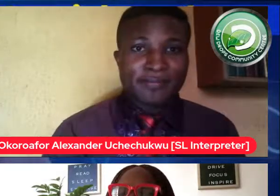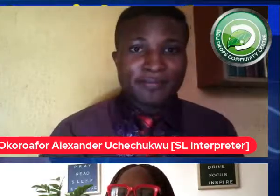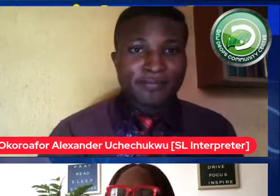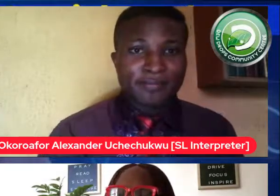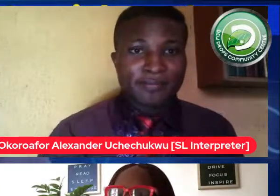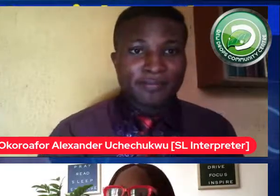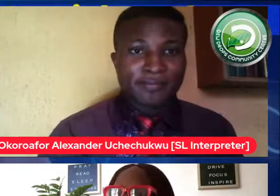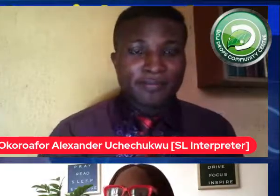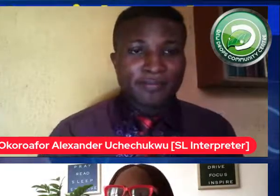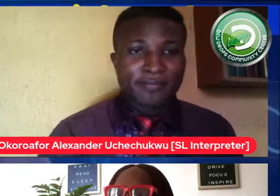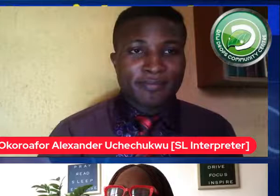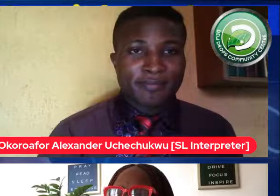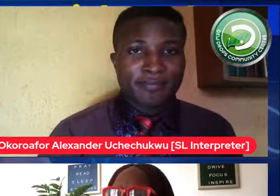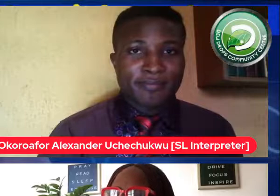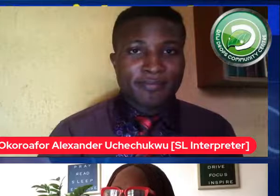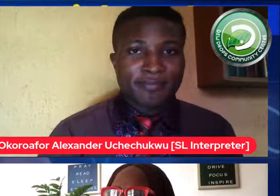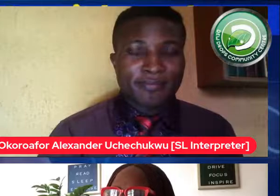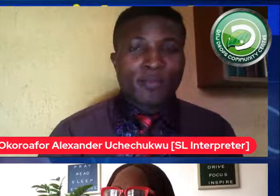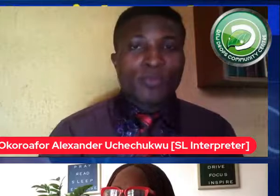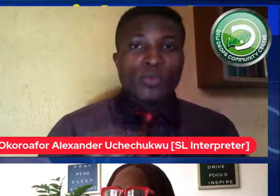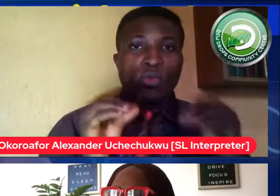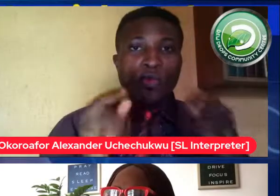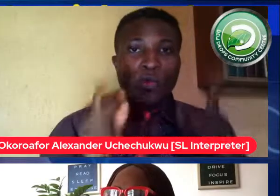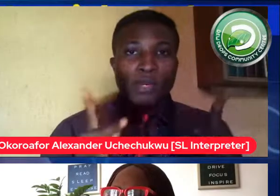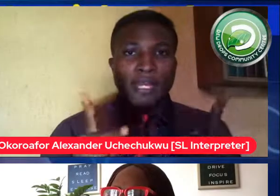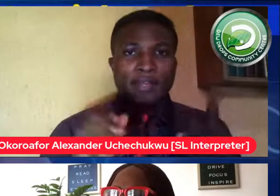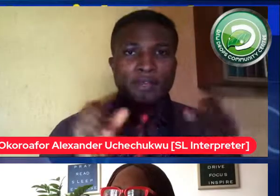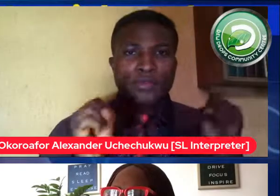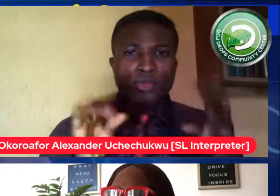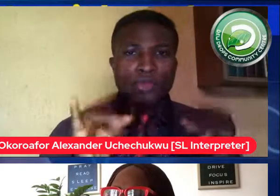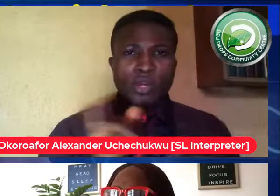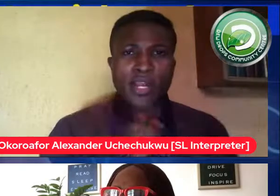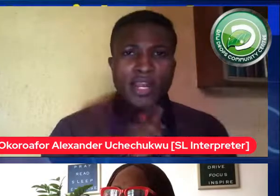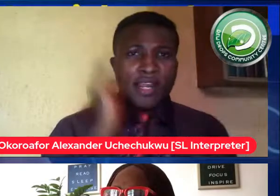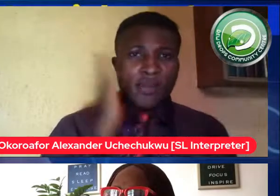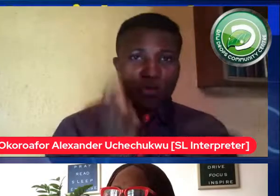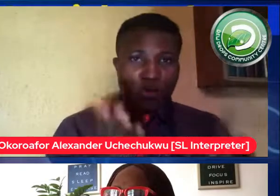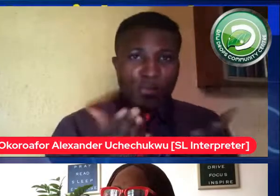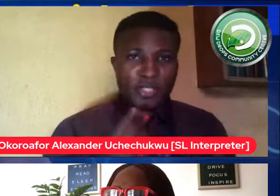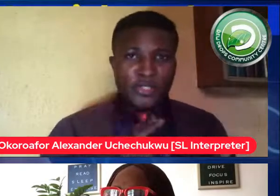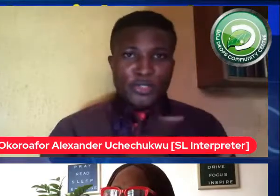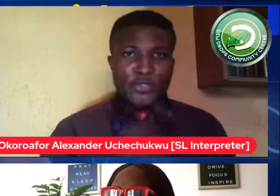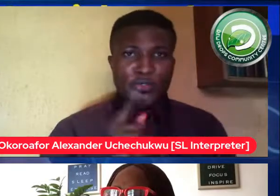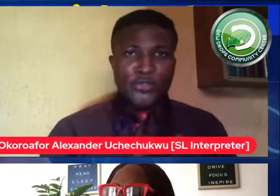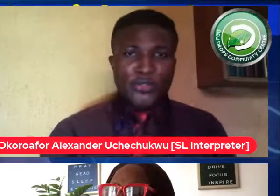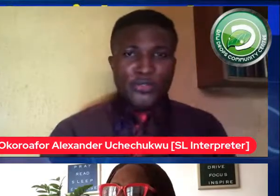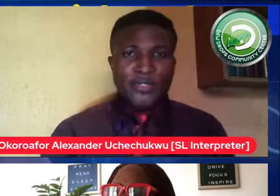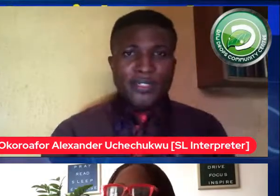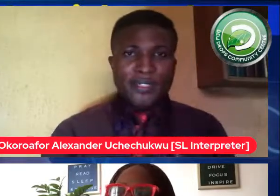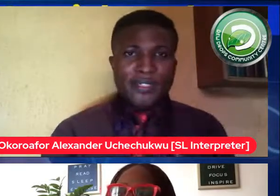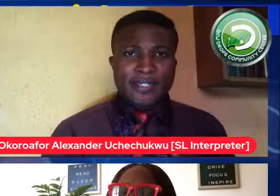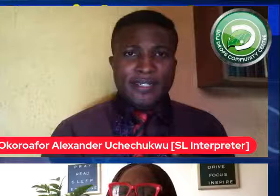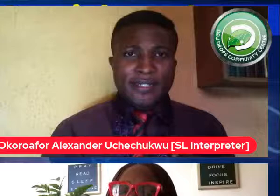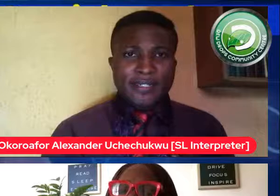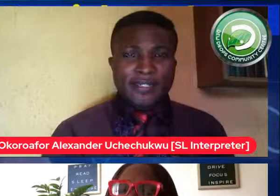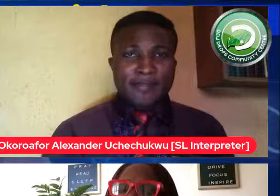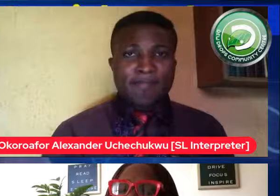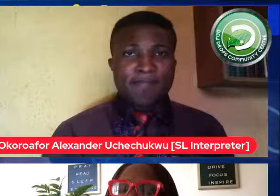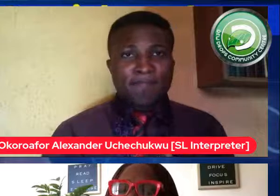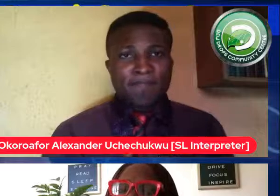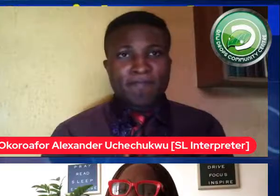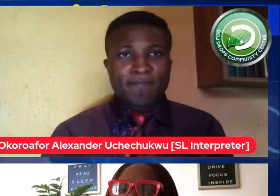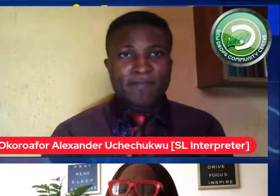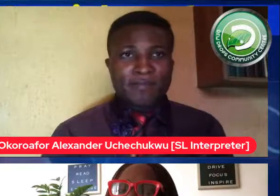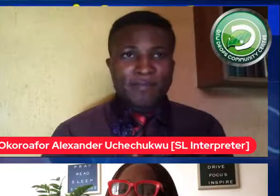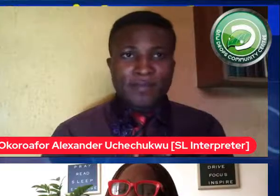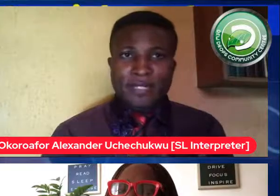okay okay so I would want us to address I'll go back to I can't see here but I'm